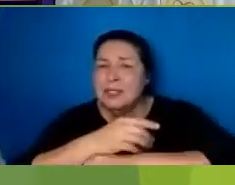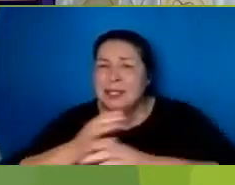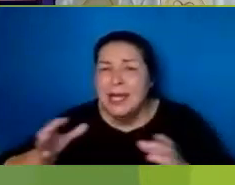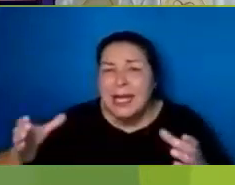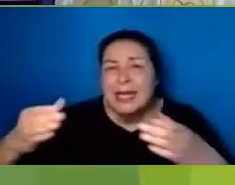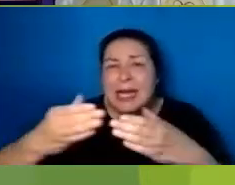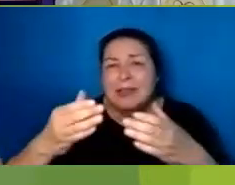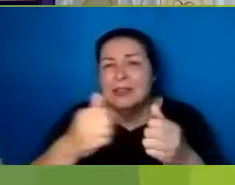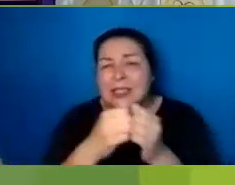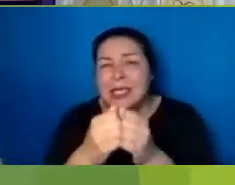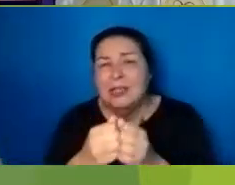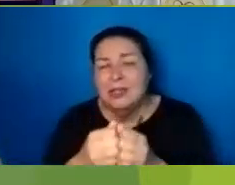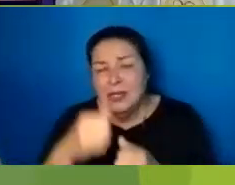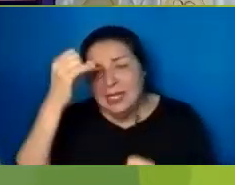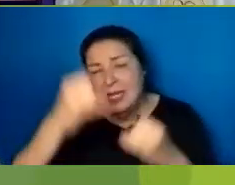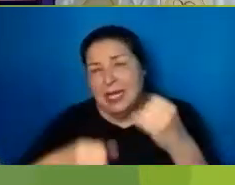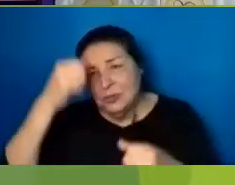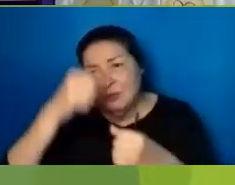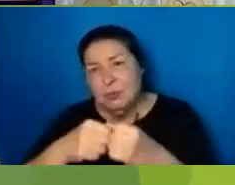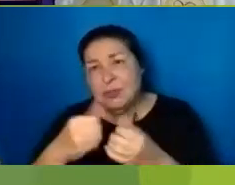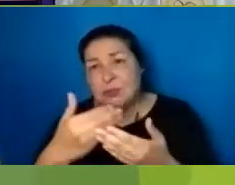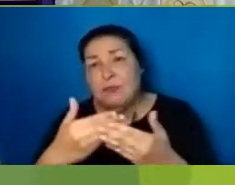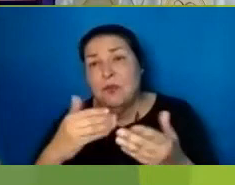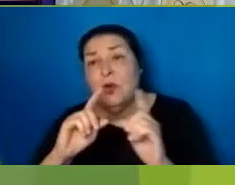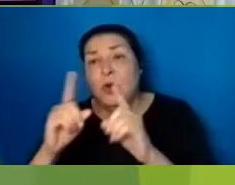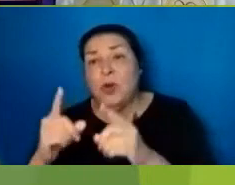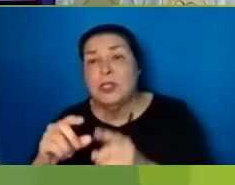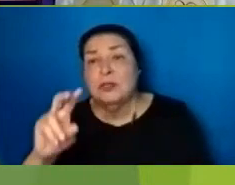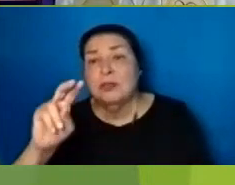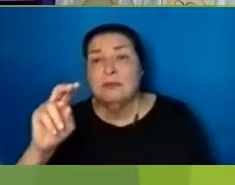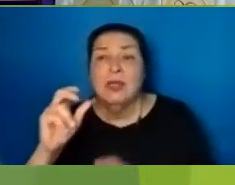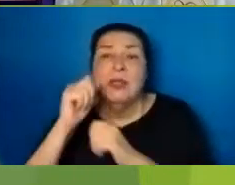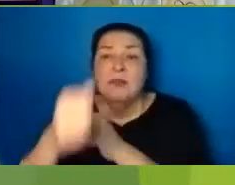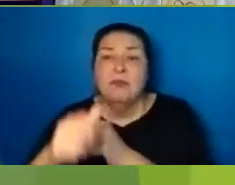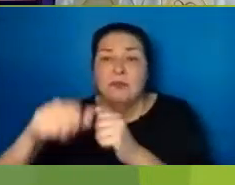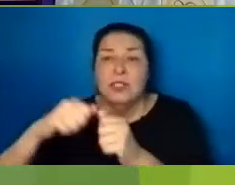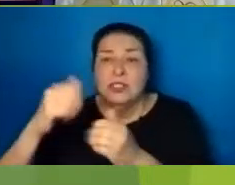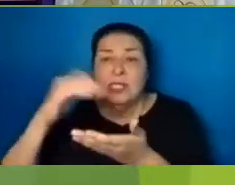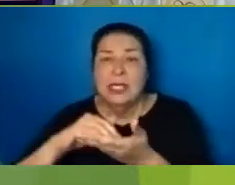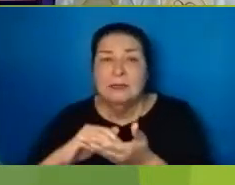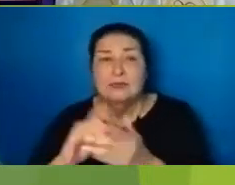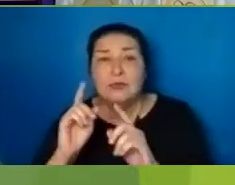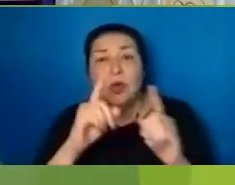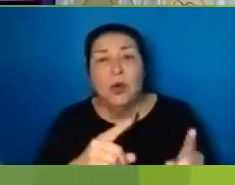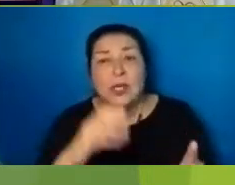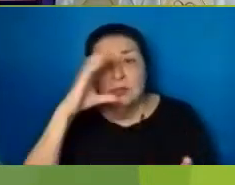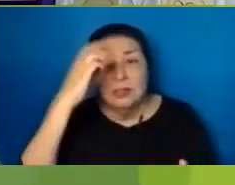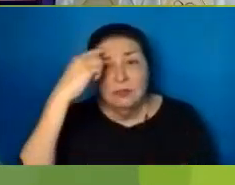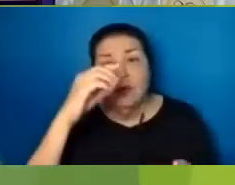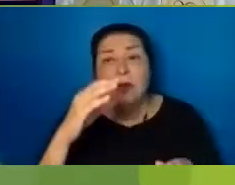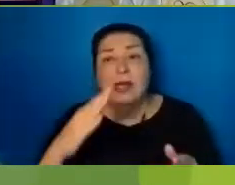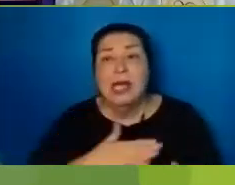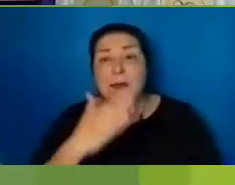Remembrances Before going Back to their Nets Going back For looking For happiness In some other Way